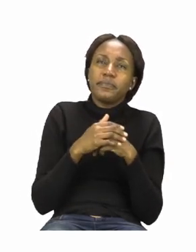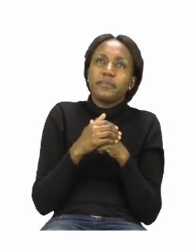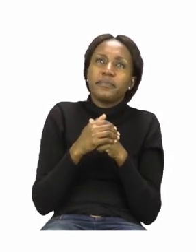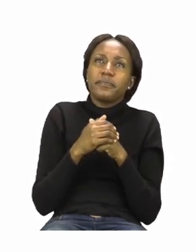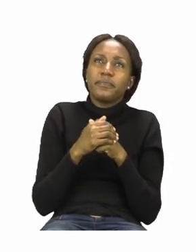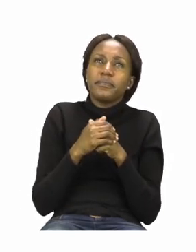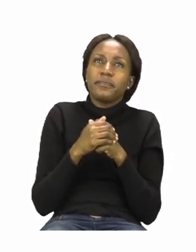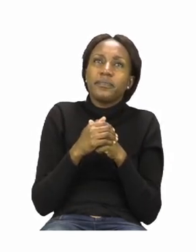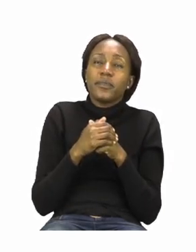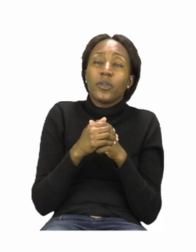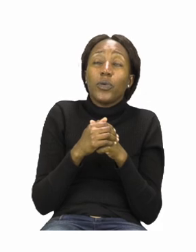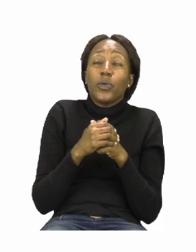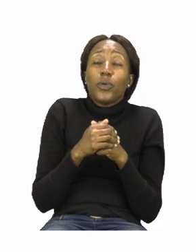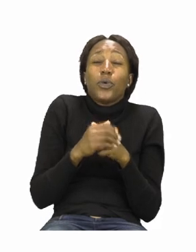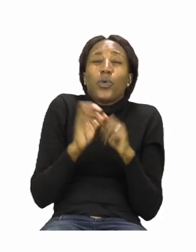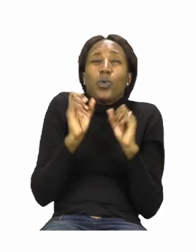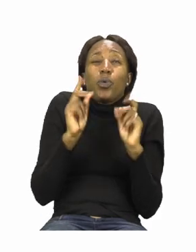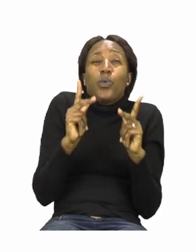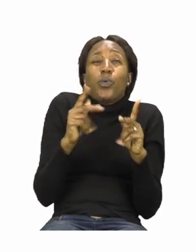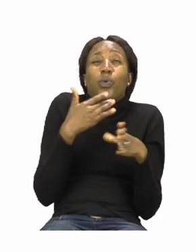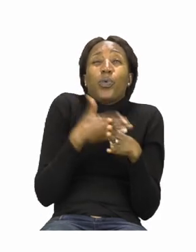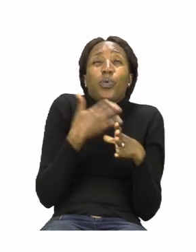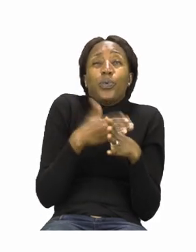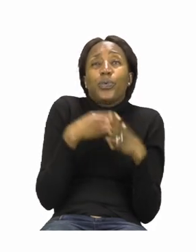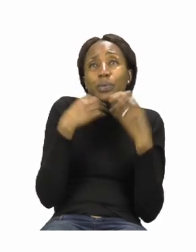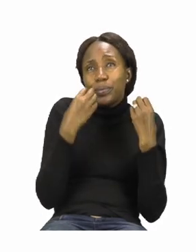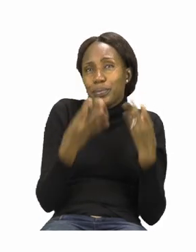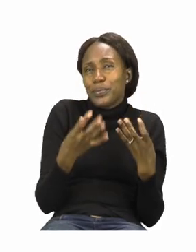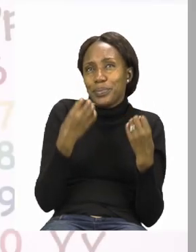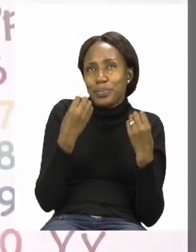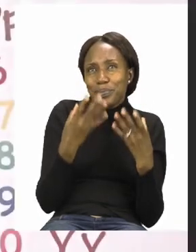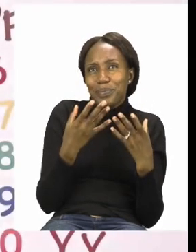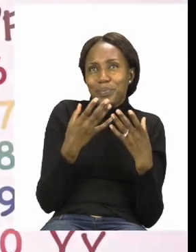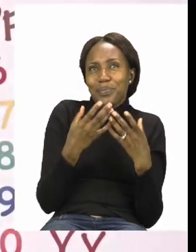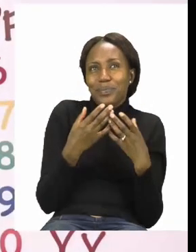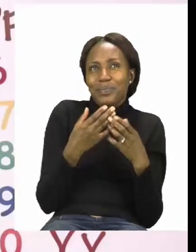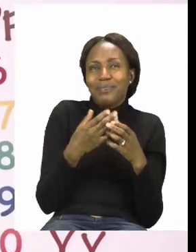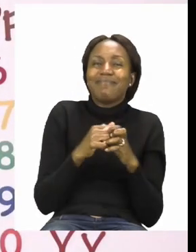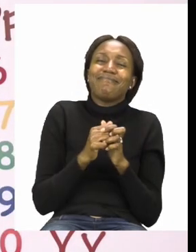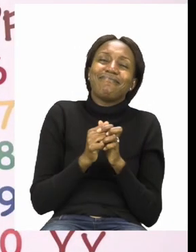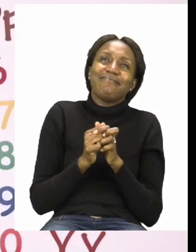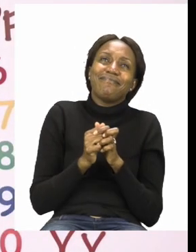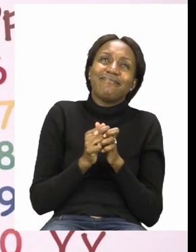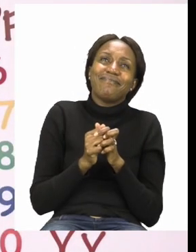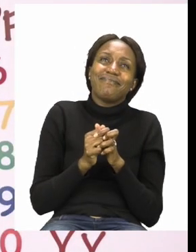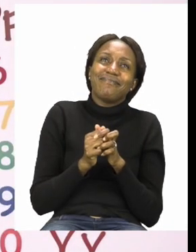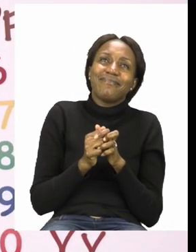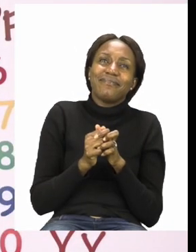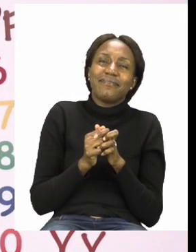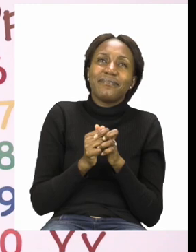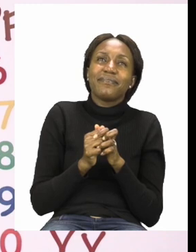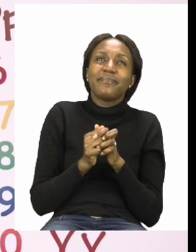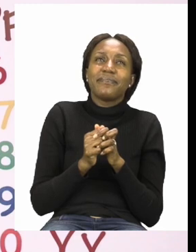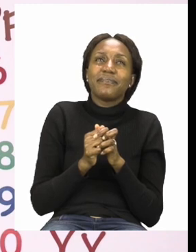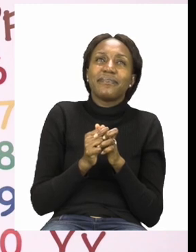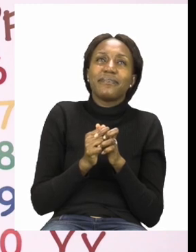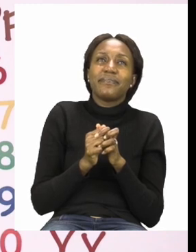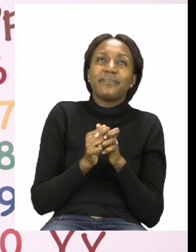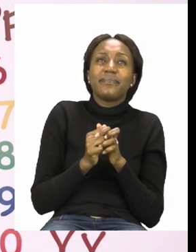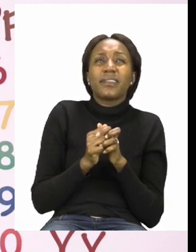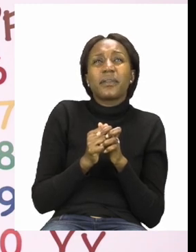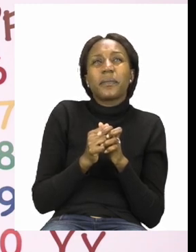I have given you a lot of work, my dear children. But I know you can do all of them quickly. Although,